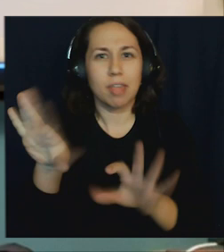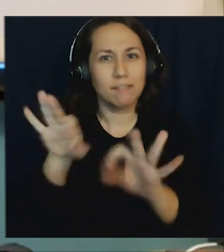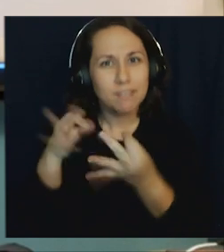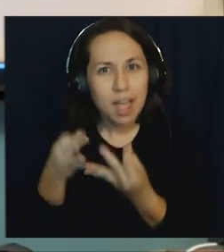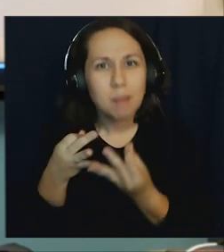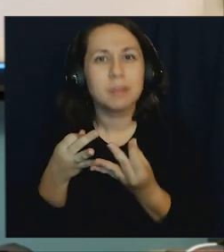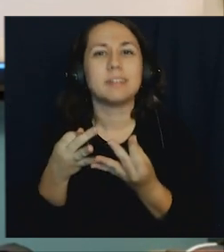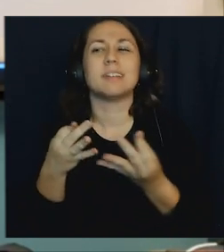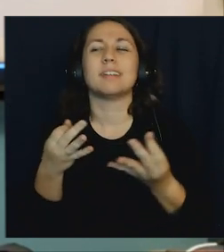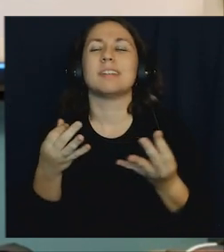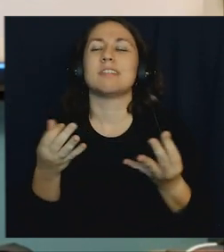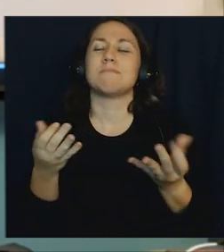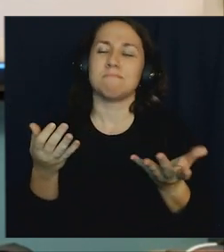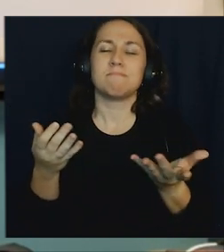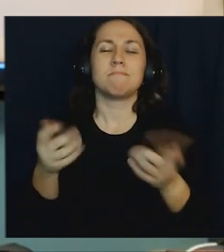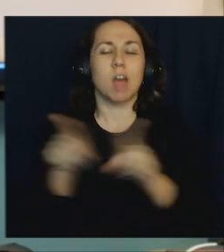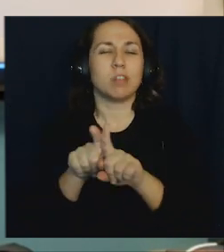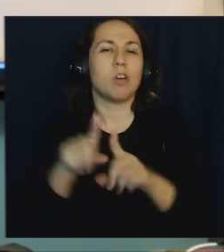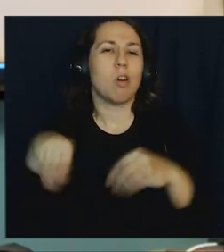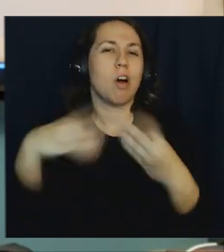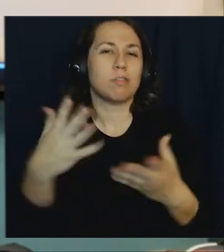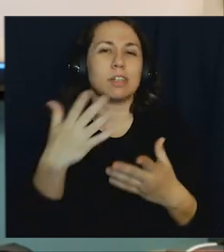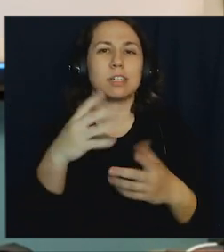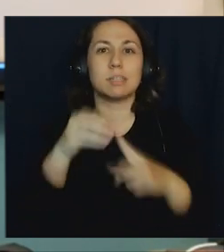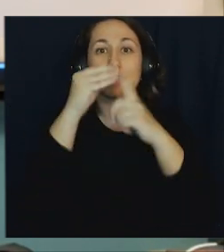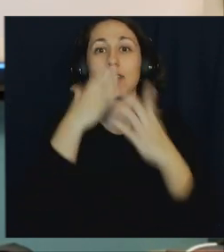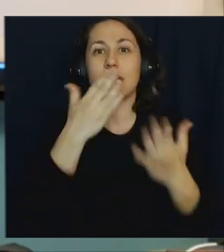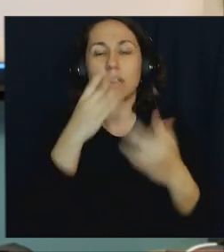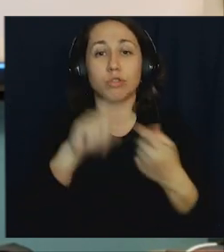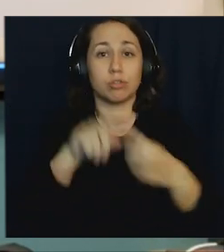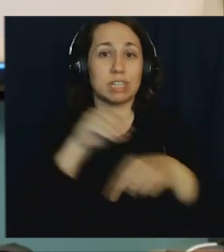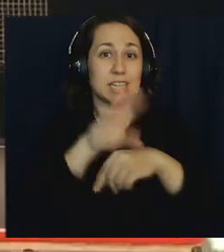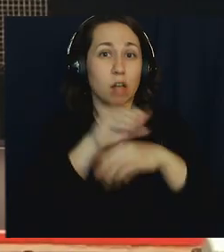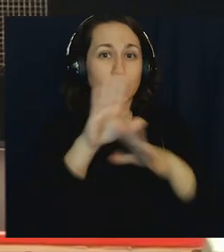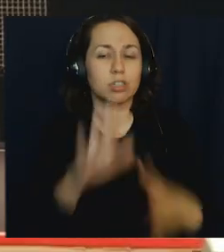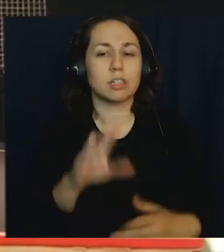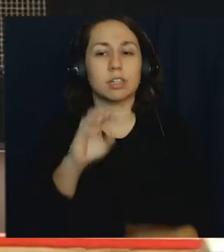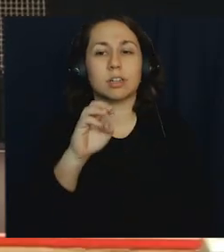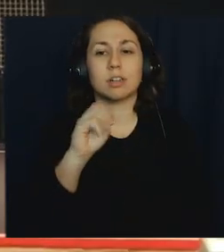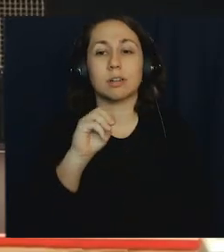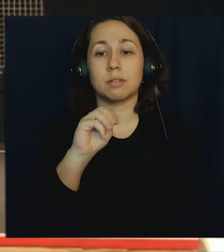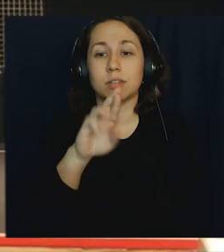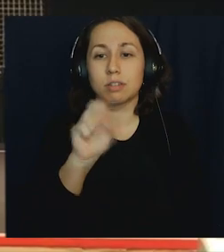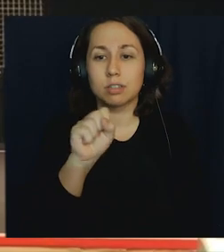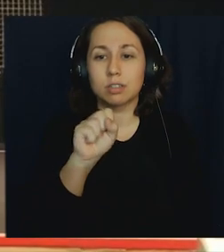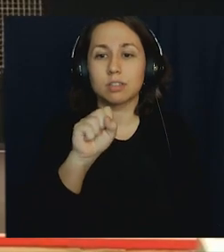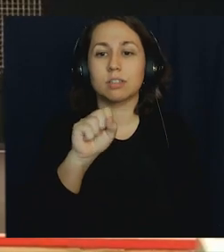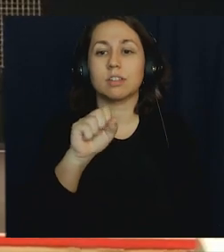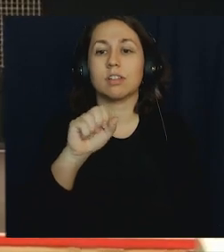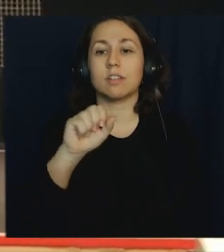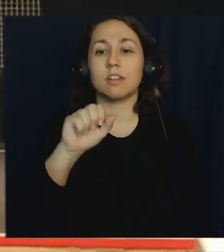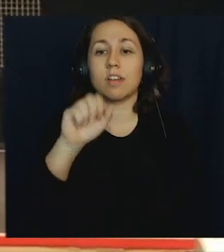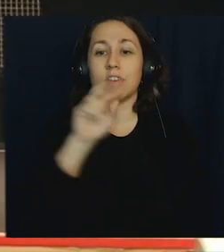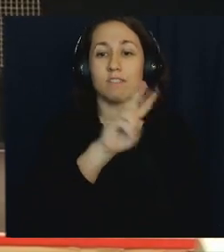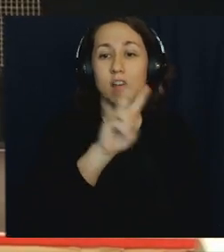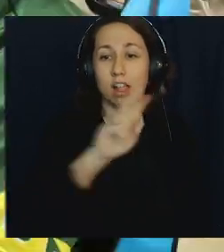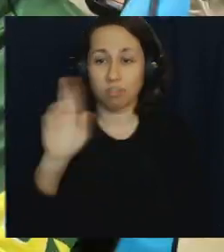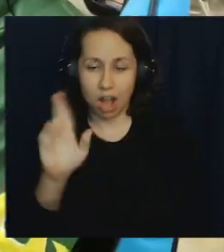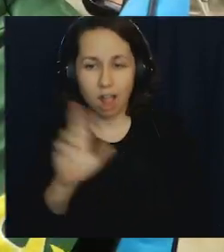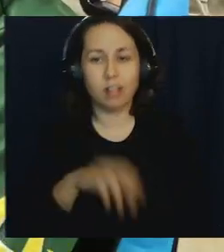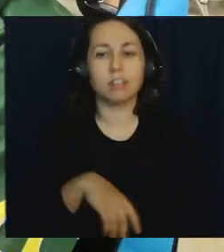families, and I also want to offer a special thank you to our counselors, Ms. Villarreal, Ms. Quesada,